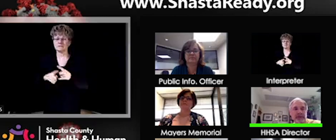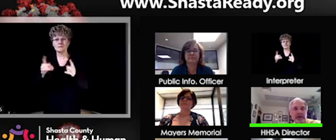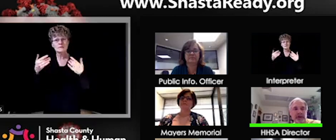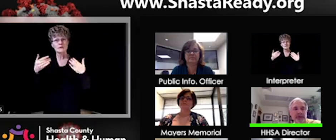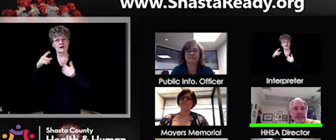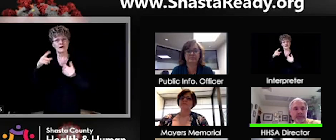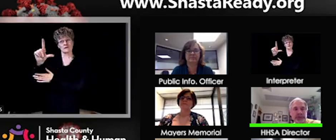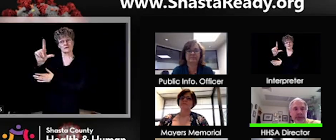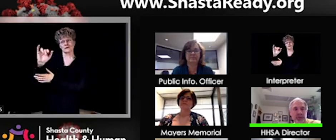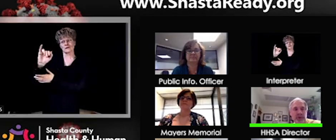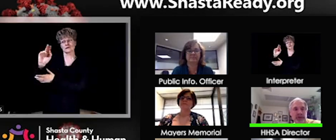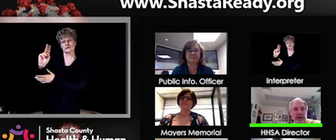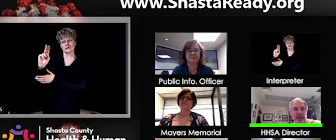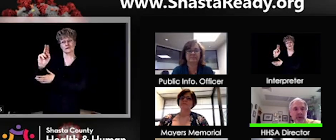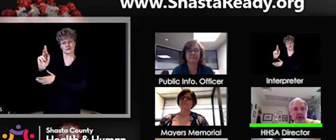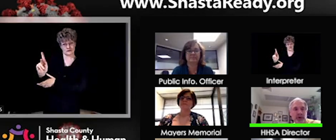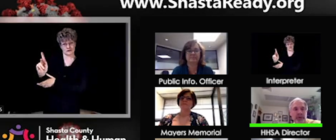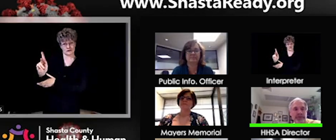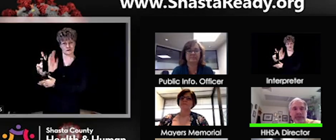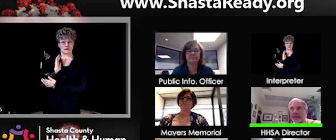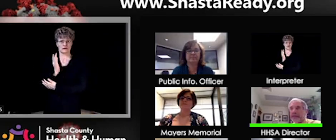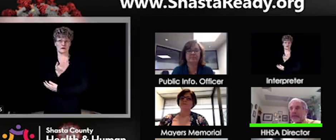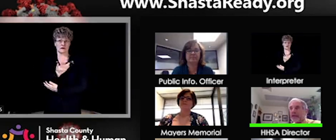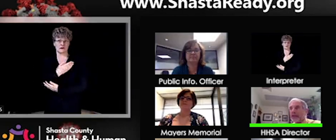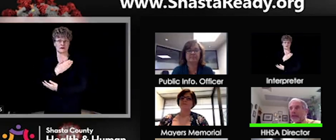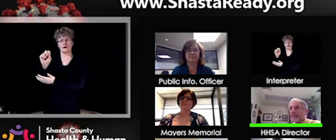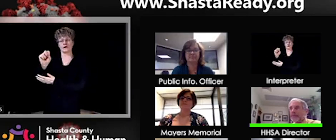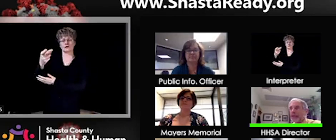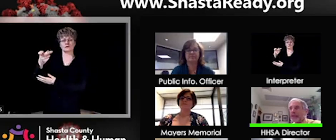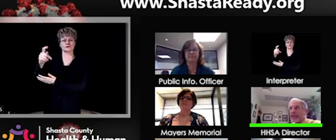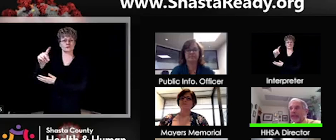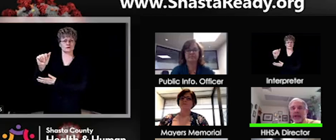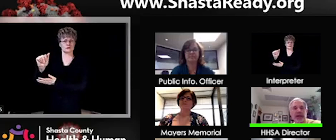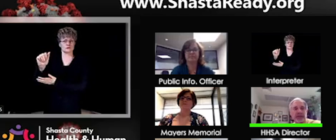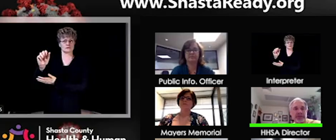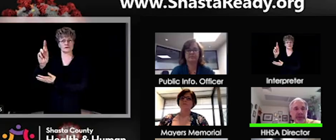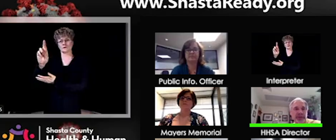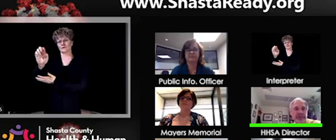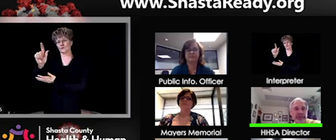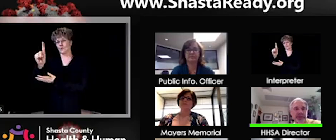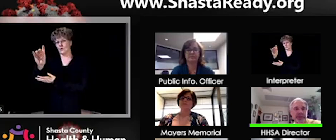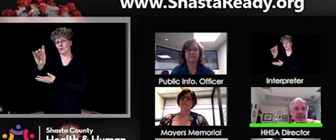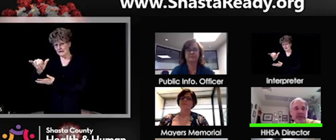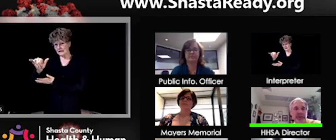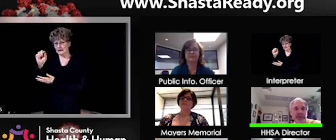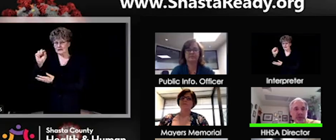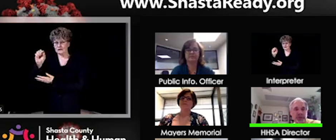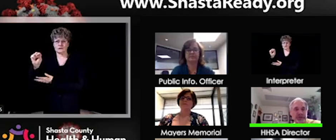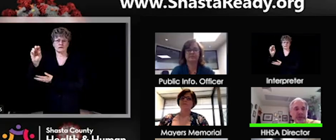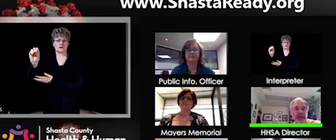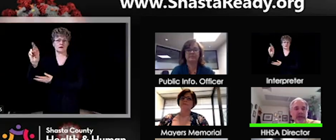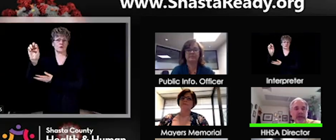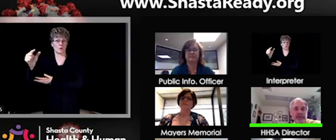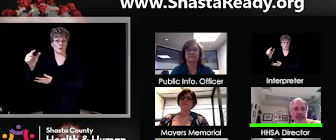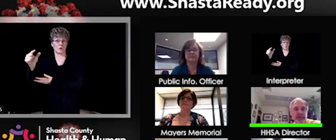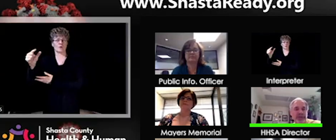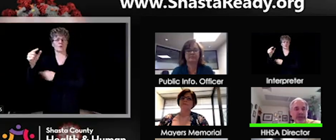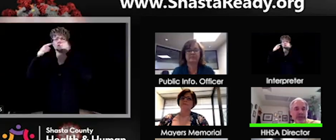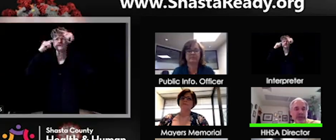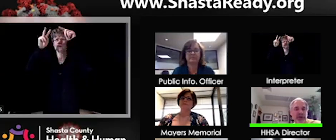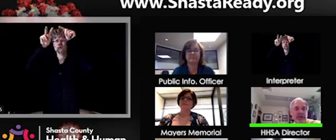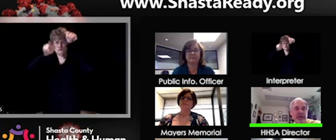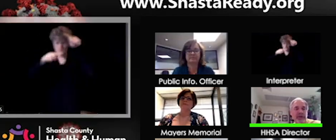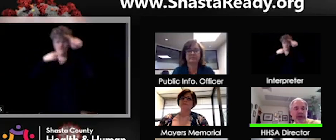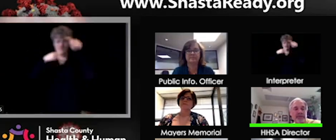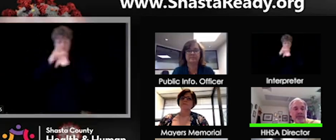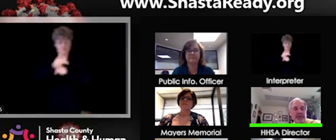on our ShastaReady.org website called Taking Care of Yourself under Resources. There's